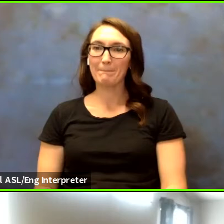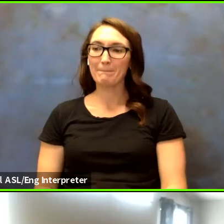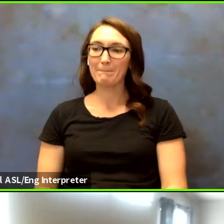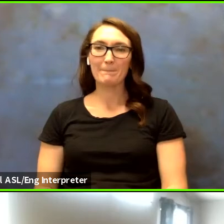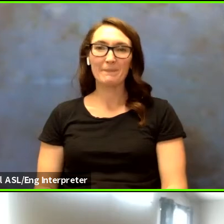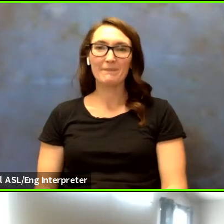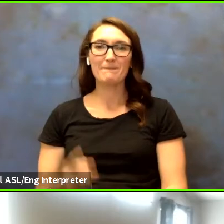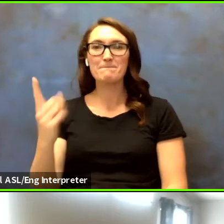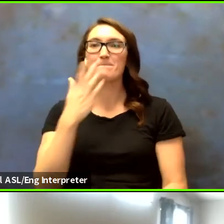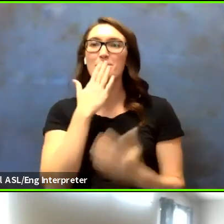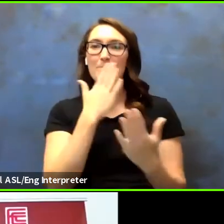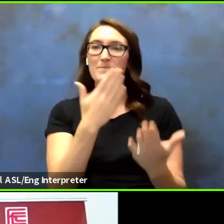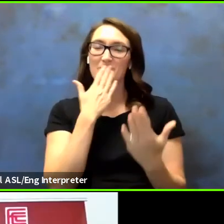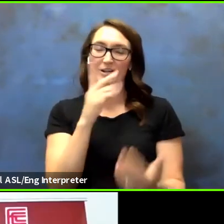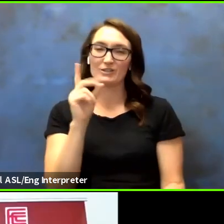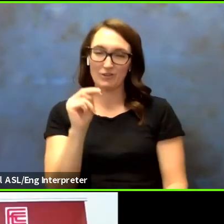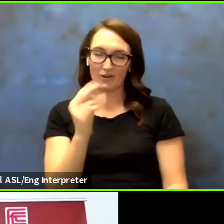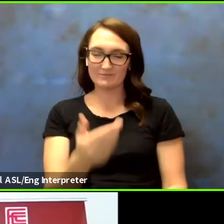Thank you, Dawn.